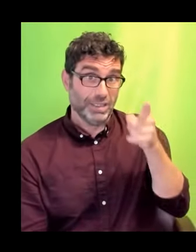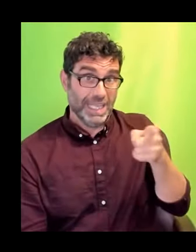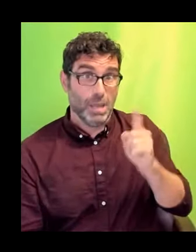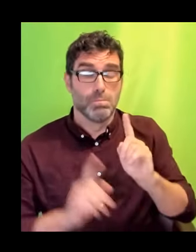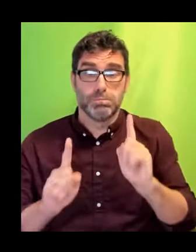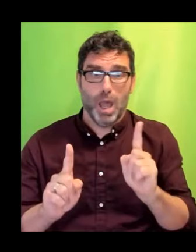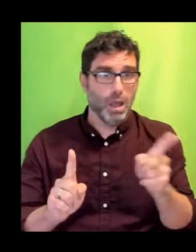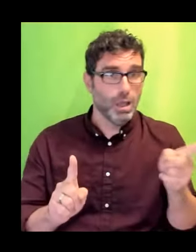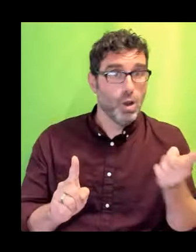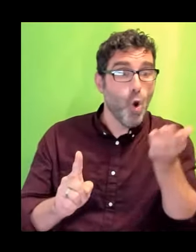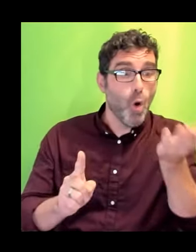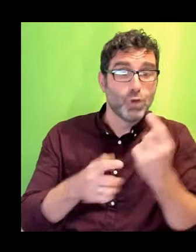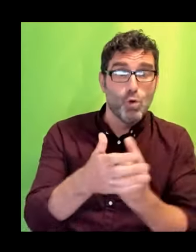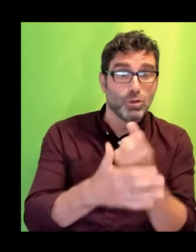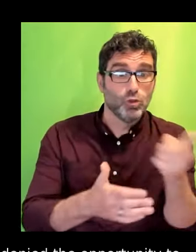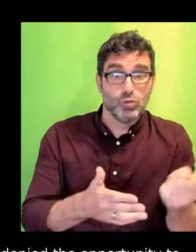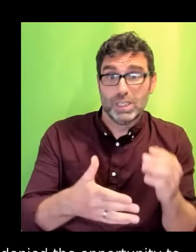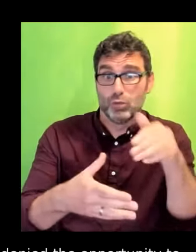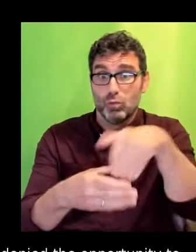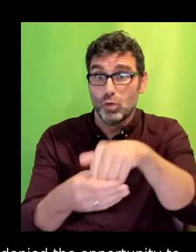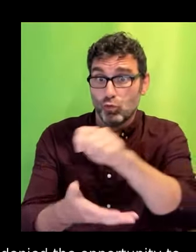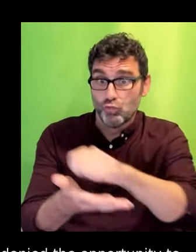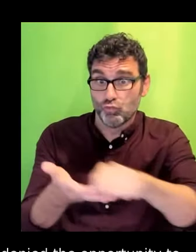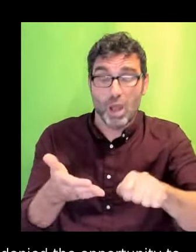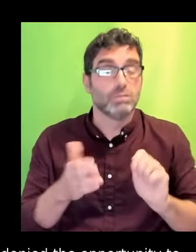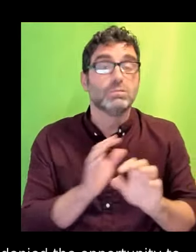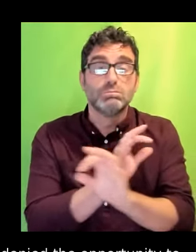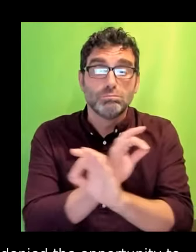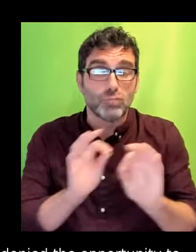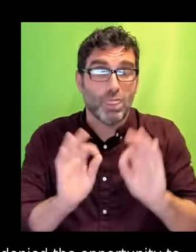credit at all. Their work was stolen.